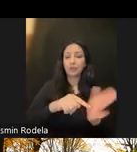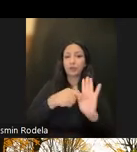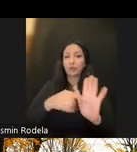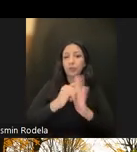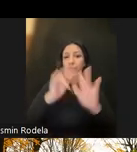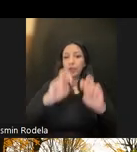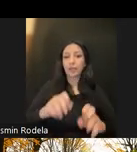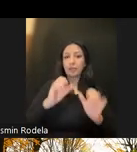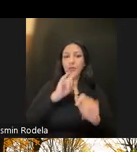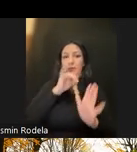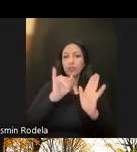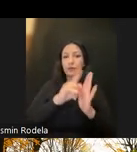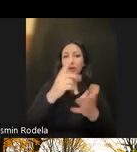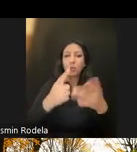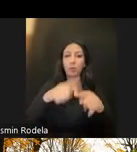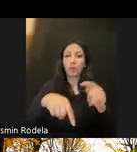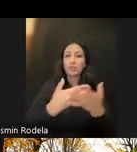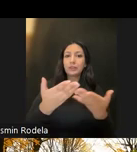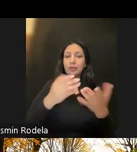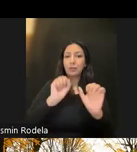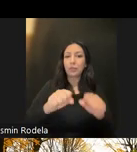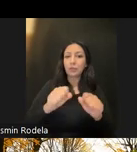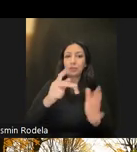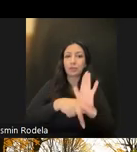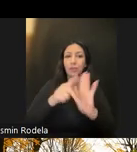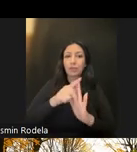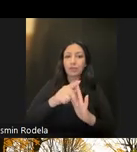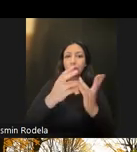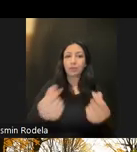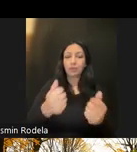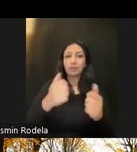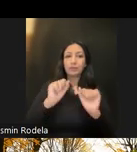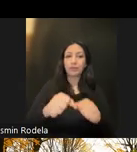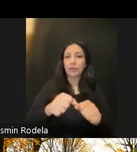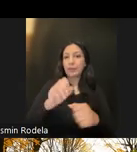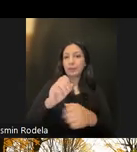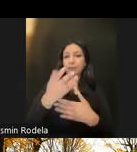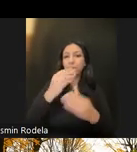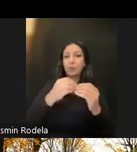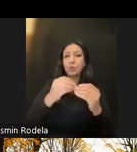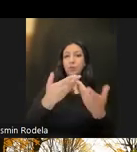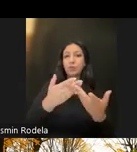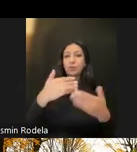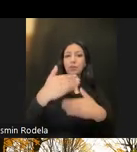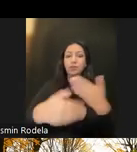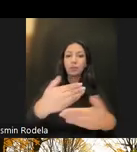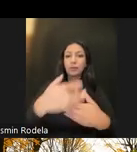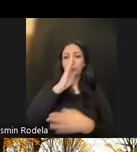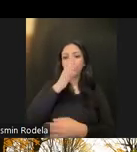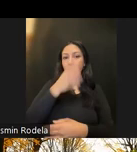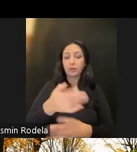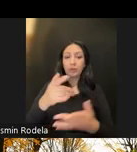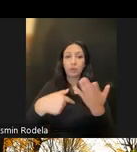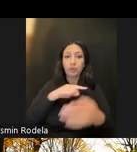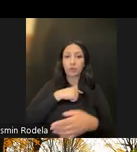identifying what are some potential policy solutions and pathways forward. Because I think what's important to recognize is that